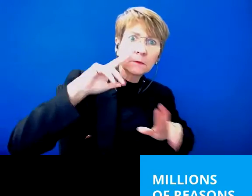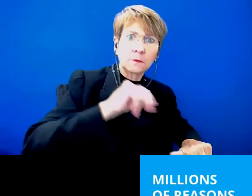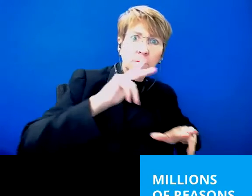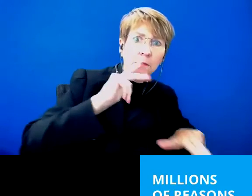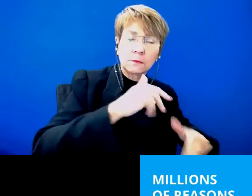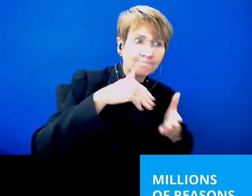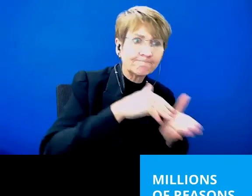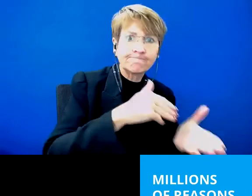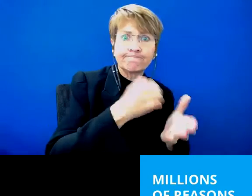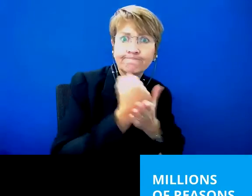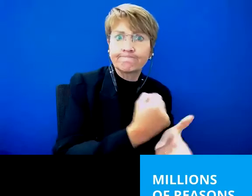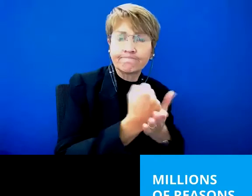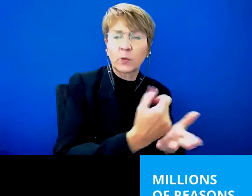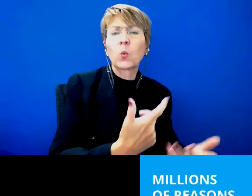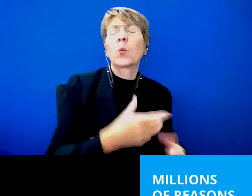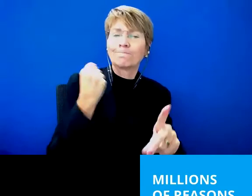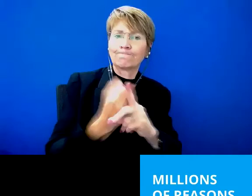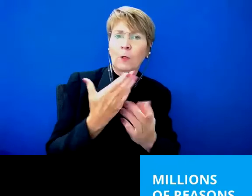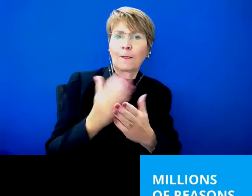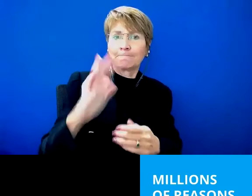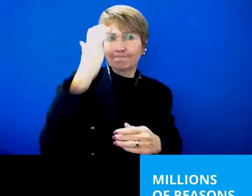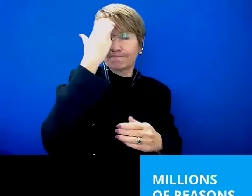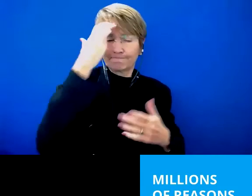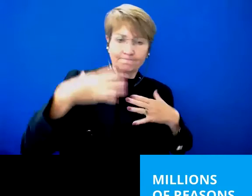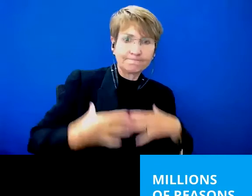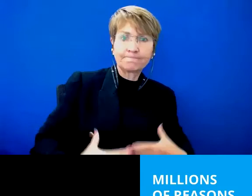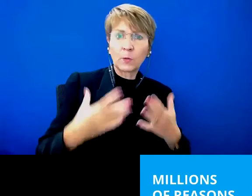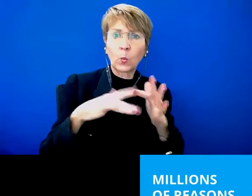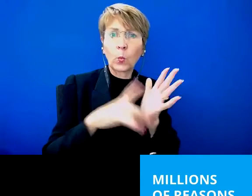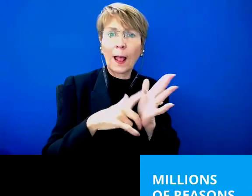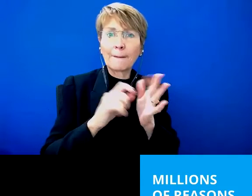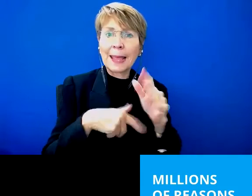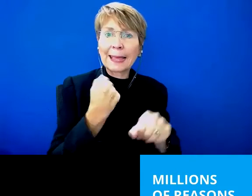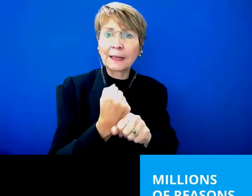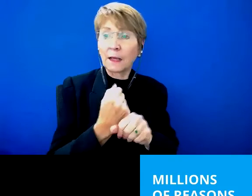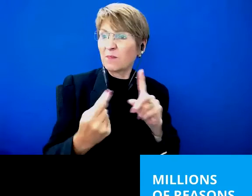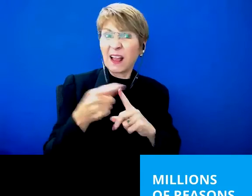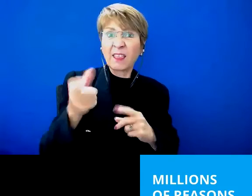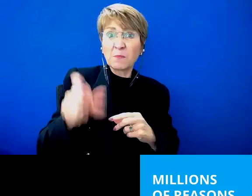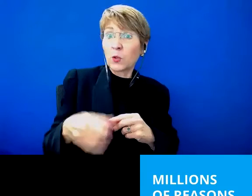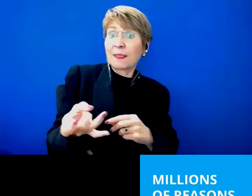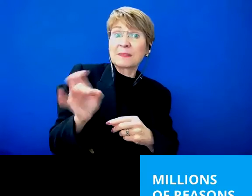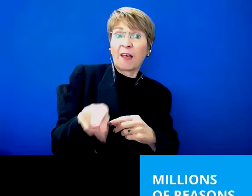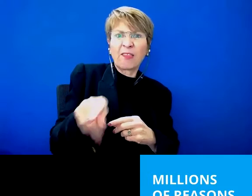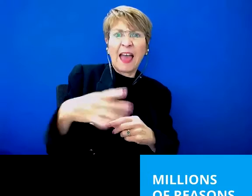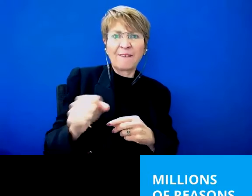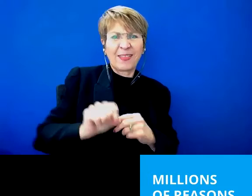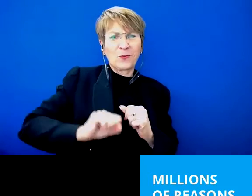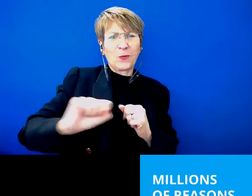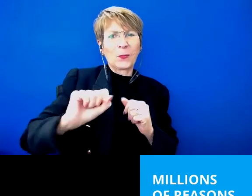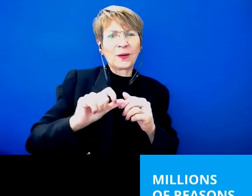wellbeing is impacted. And carers themselves living with their own health and disability conditions